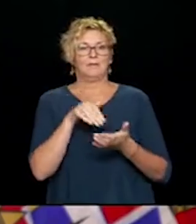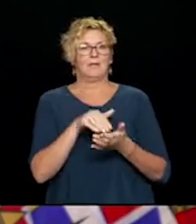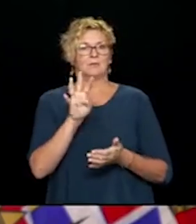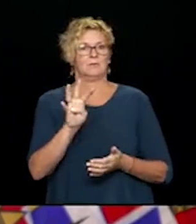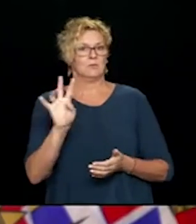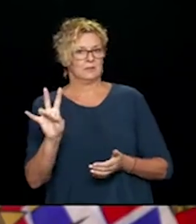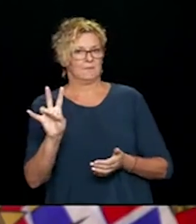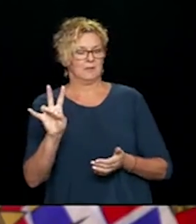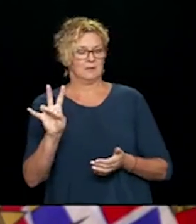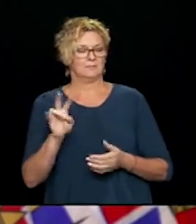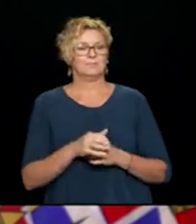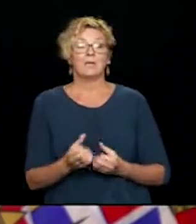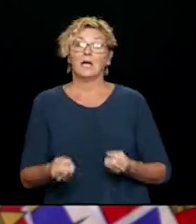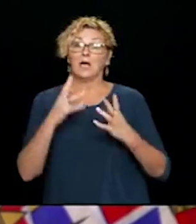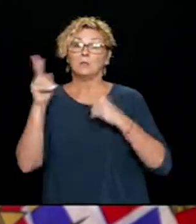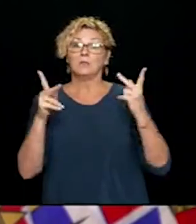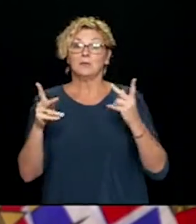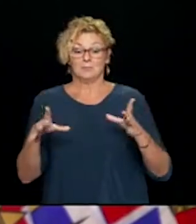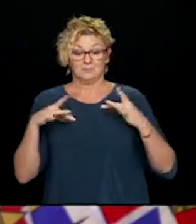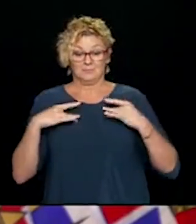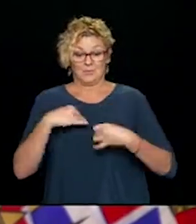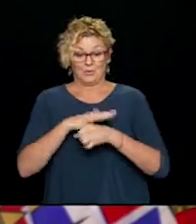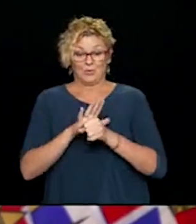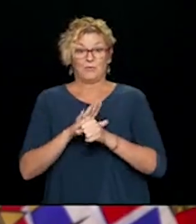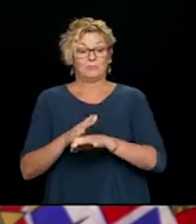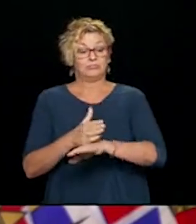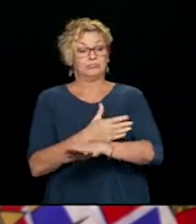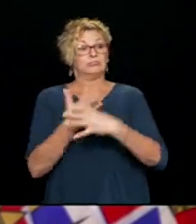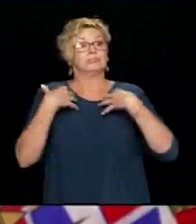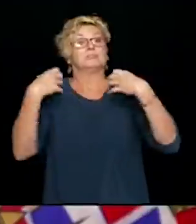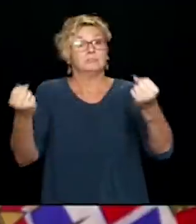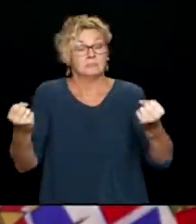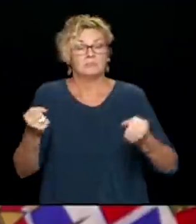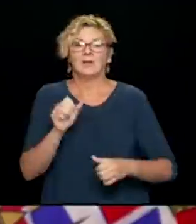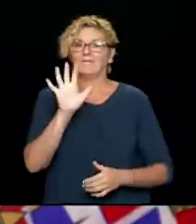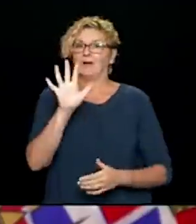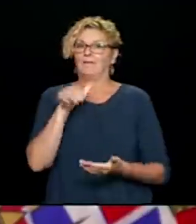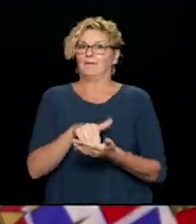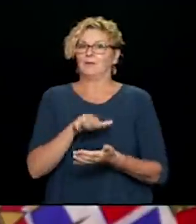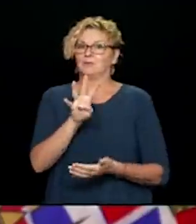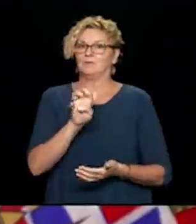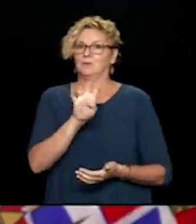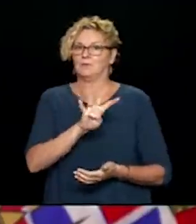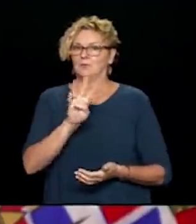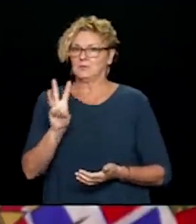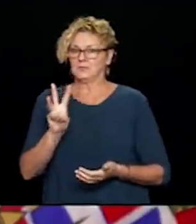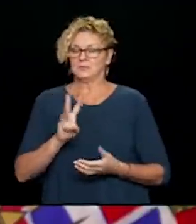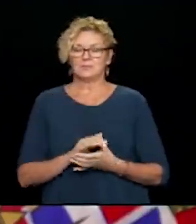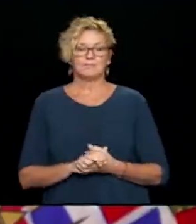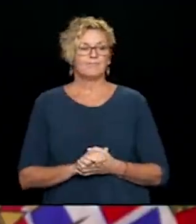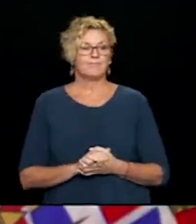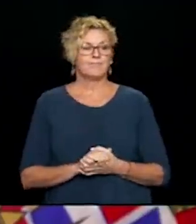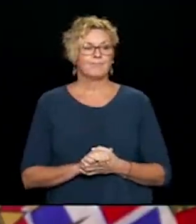people who have recovered. We have no new health care outbreaks. And in a bit of good news, we have